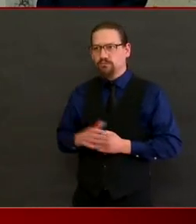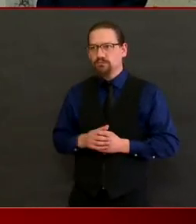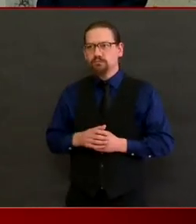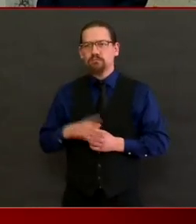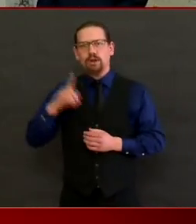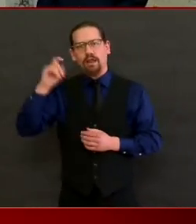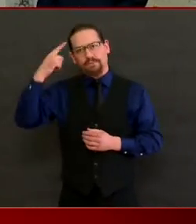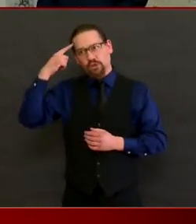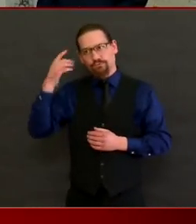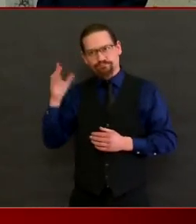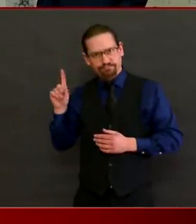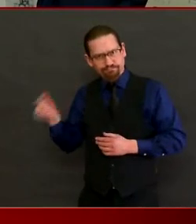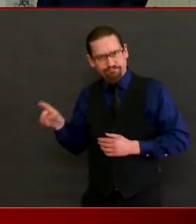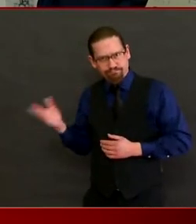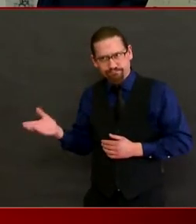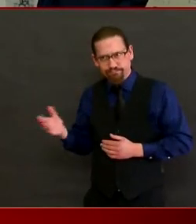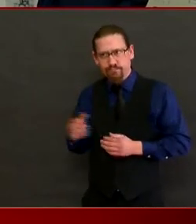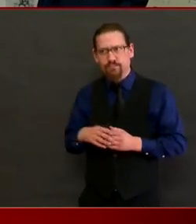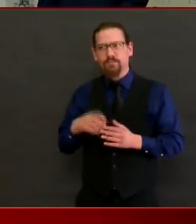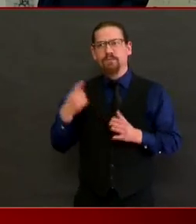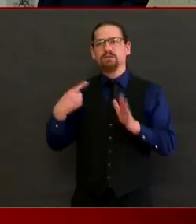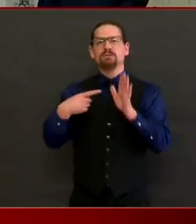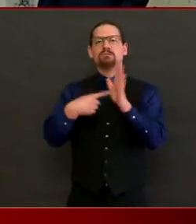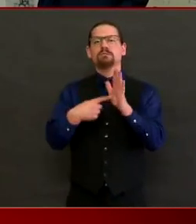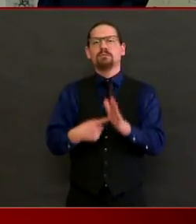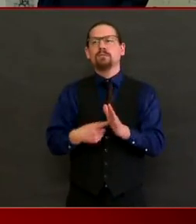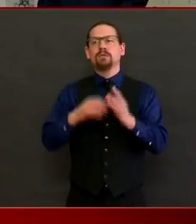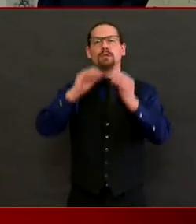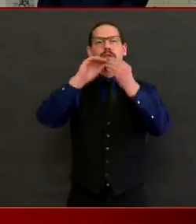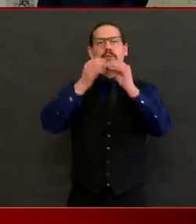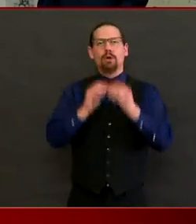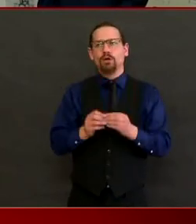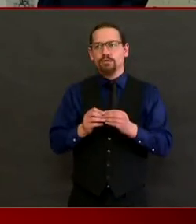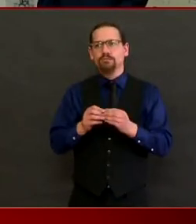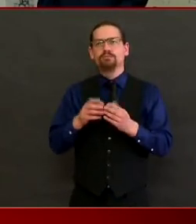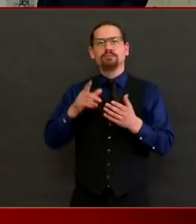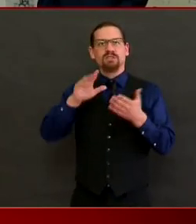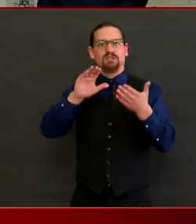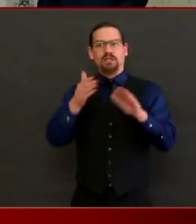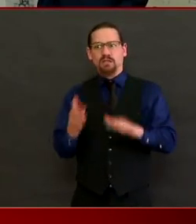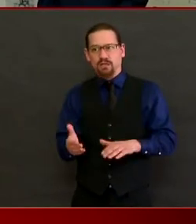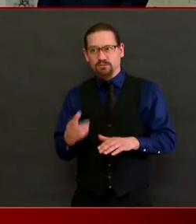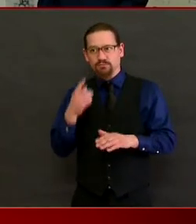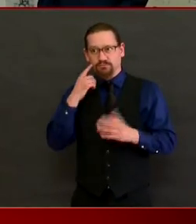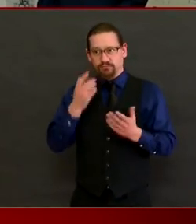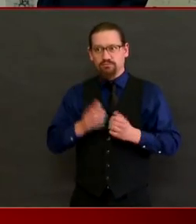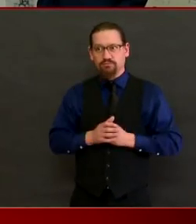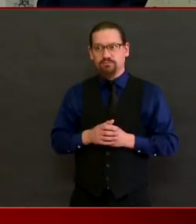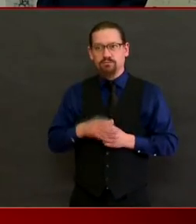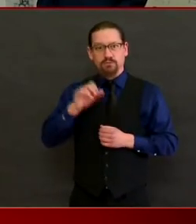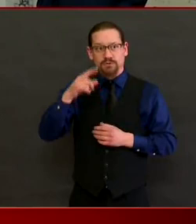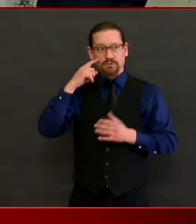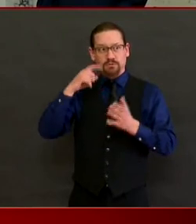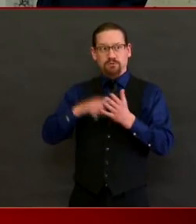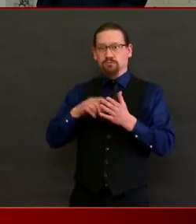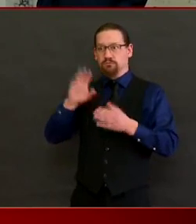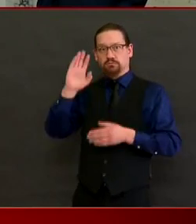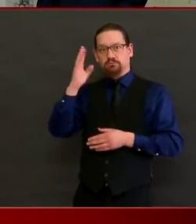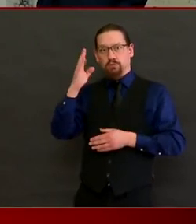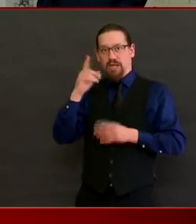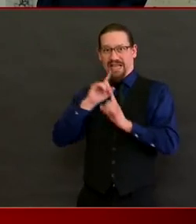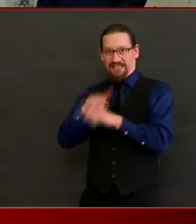show in terms of deaths? Yeah. So the blue line that had been on the screen is approximately